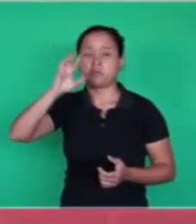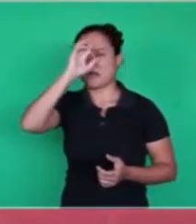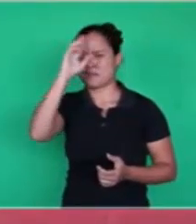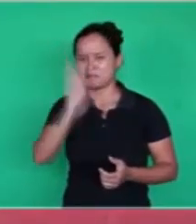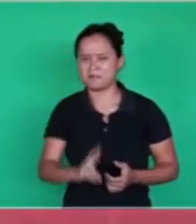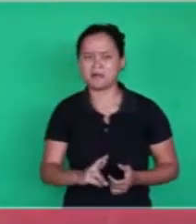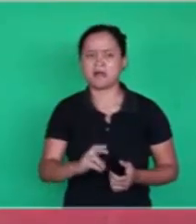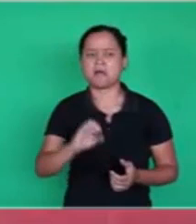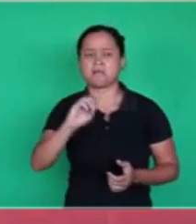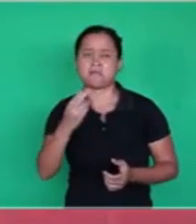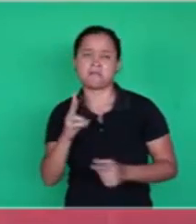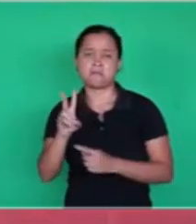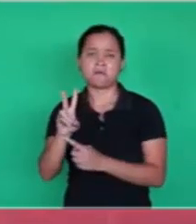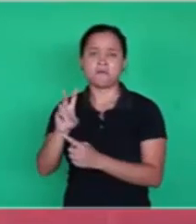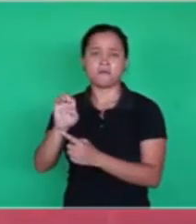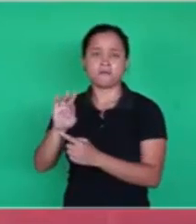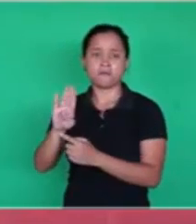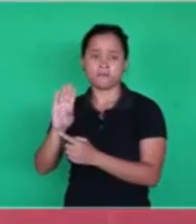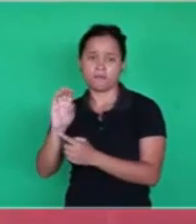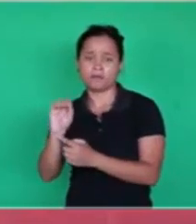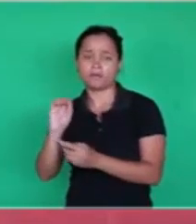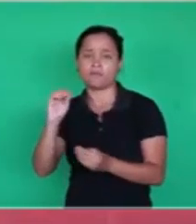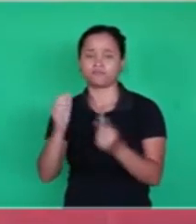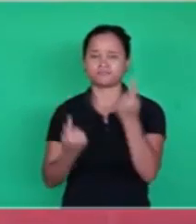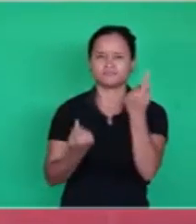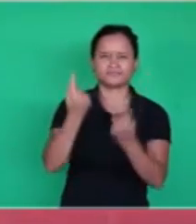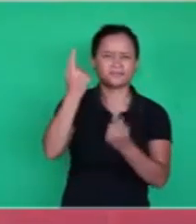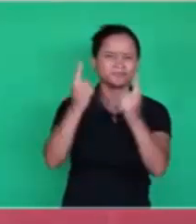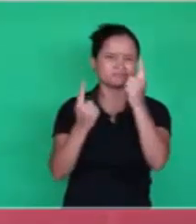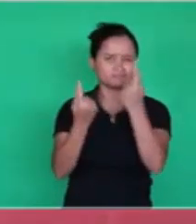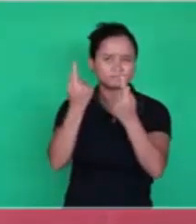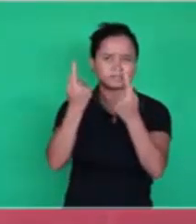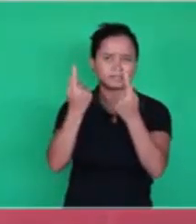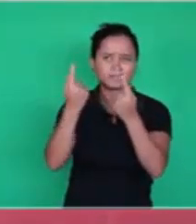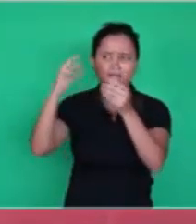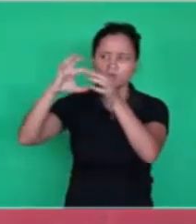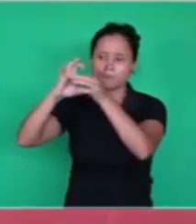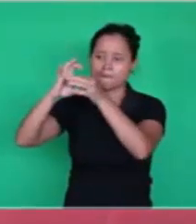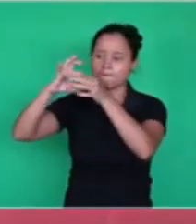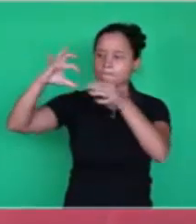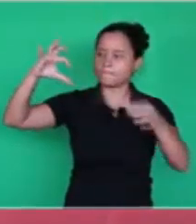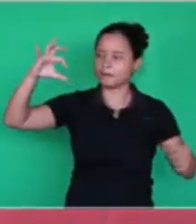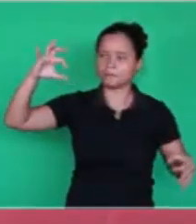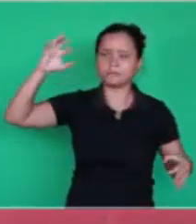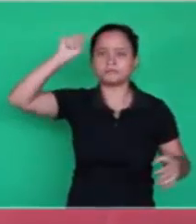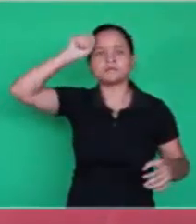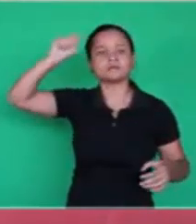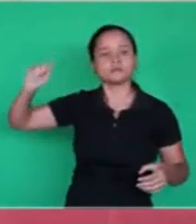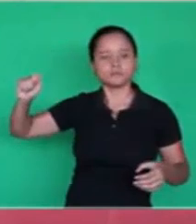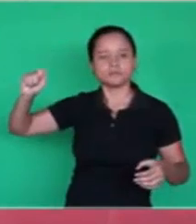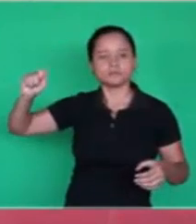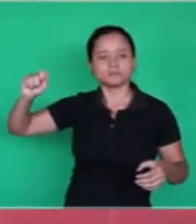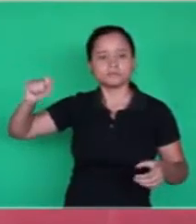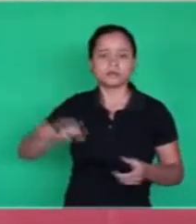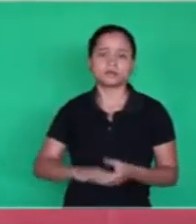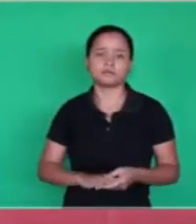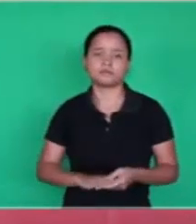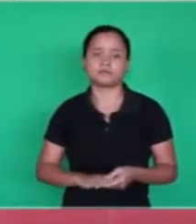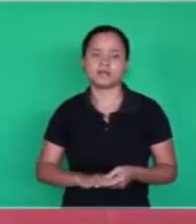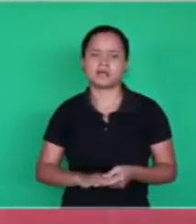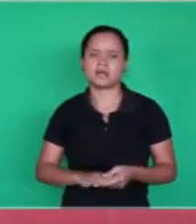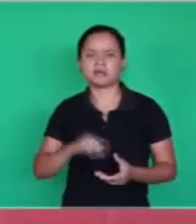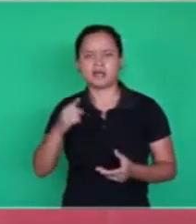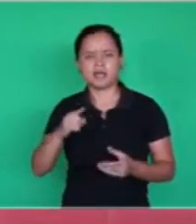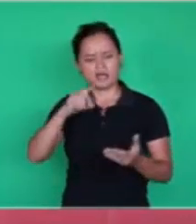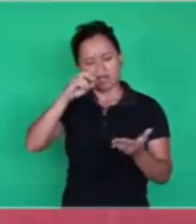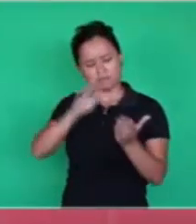from the author. That's not what the word is. But it's the living God that wants to communicate to man. You read it, you read